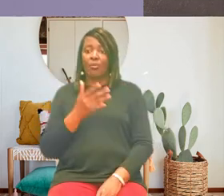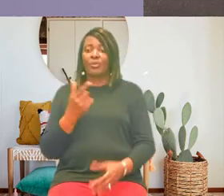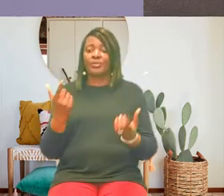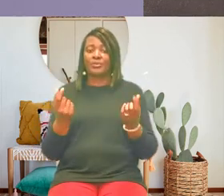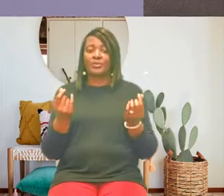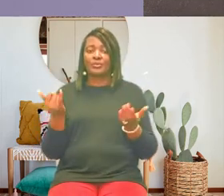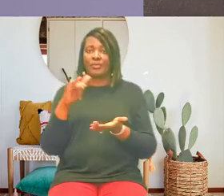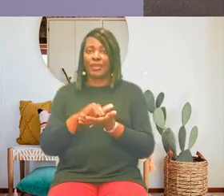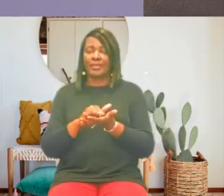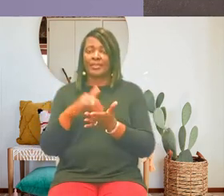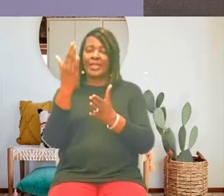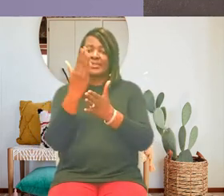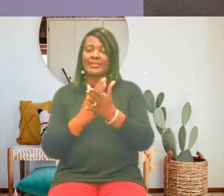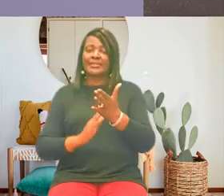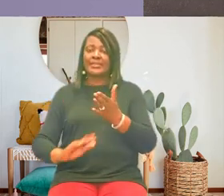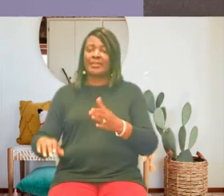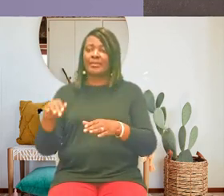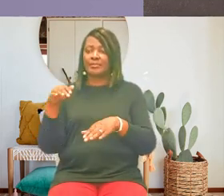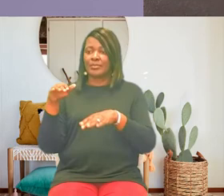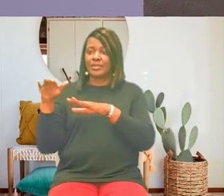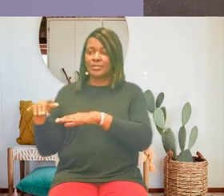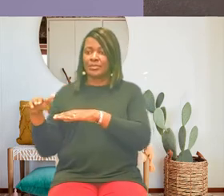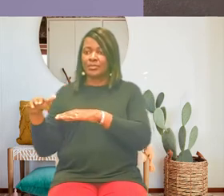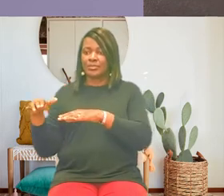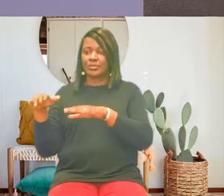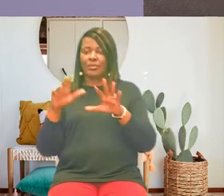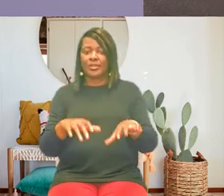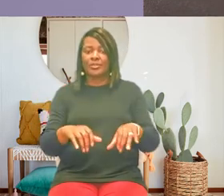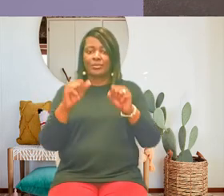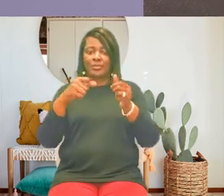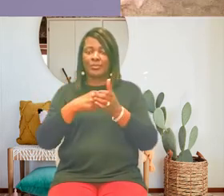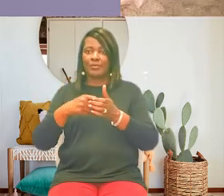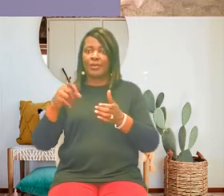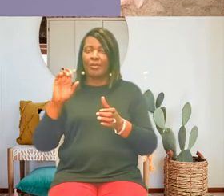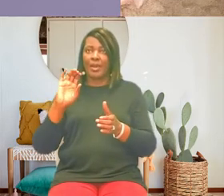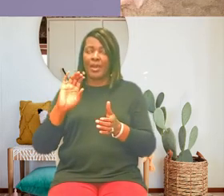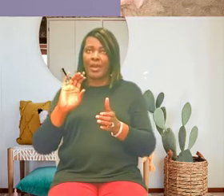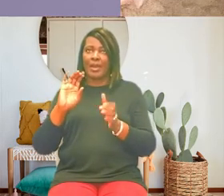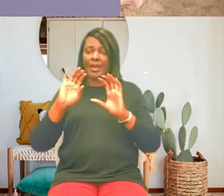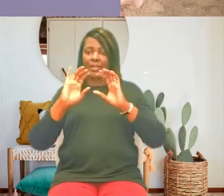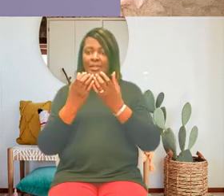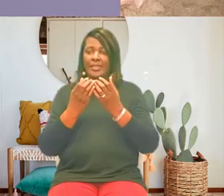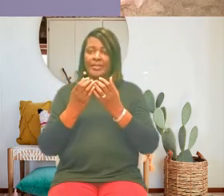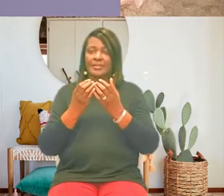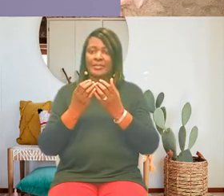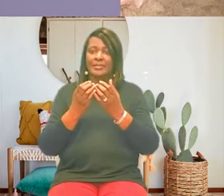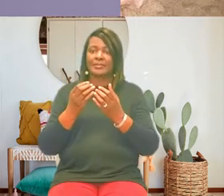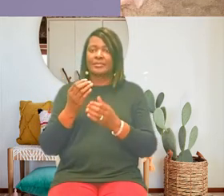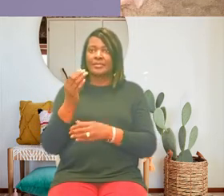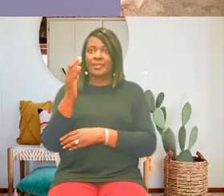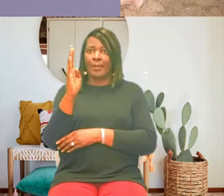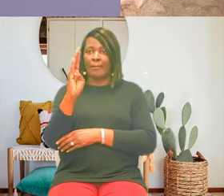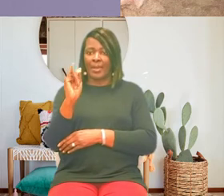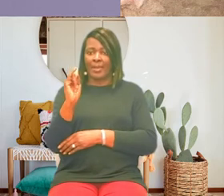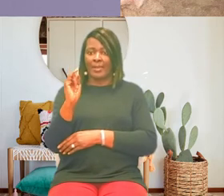from her class by their parents but we didn't miss them much sister anne taught us to write and